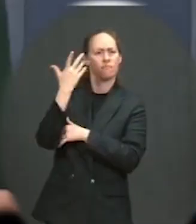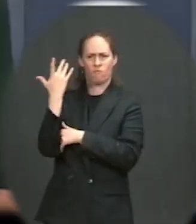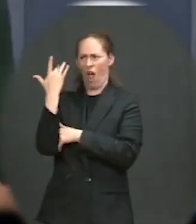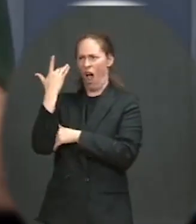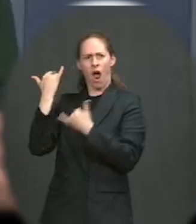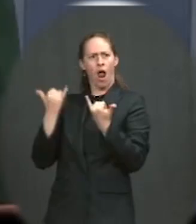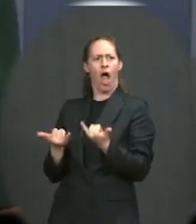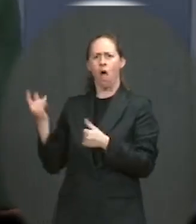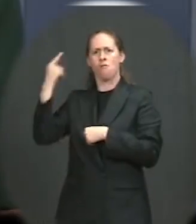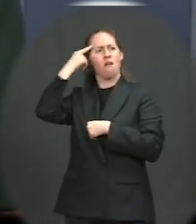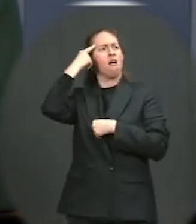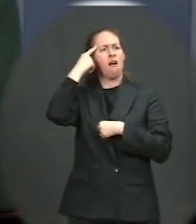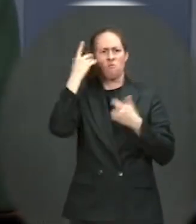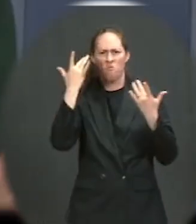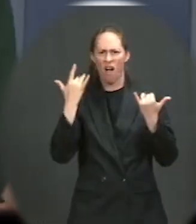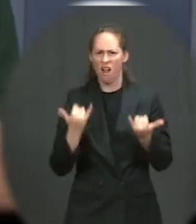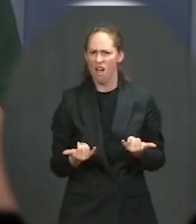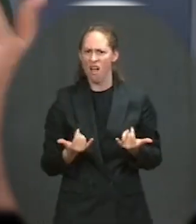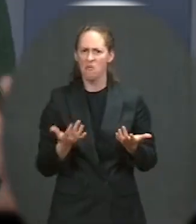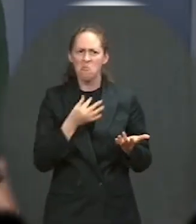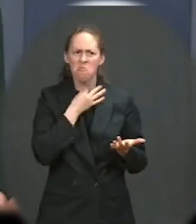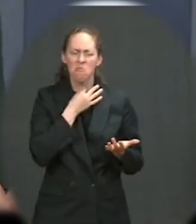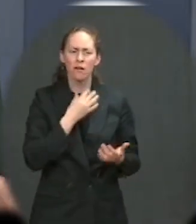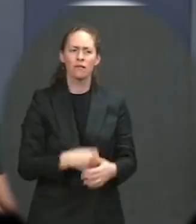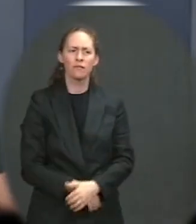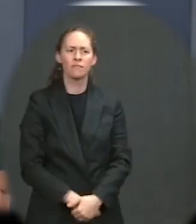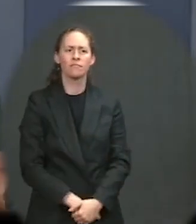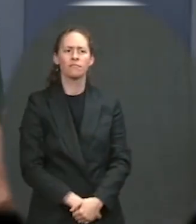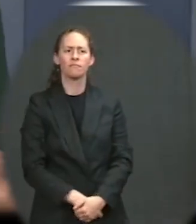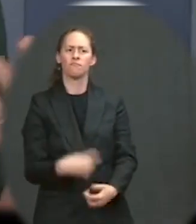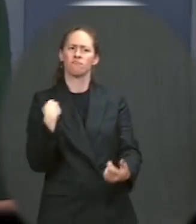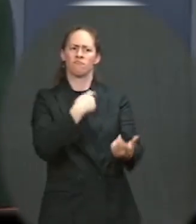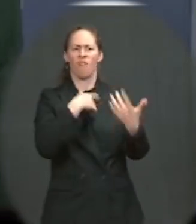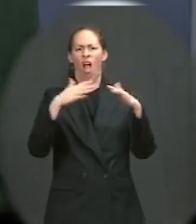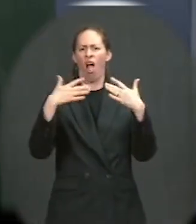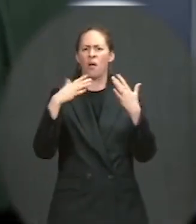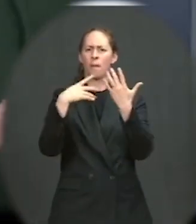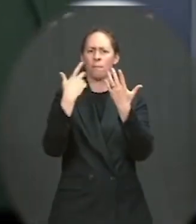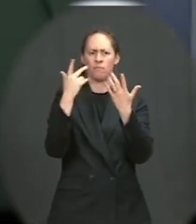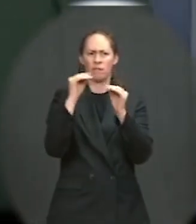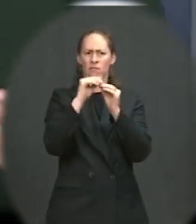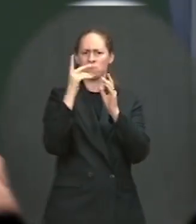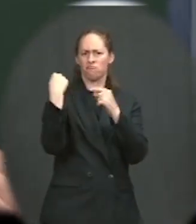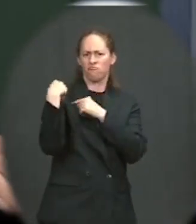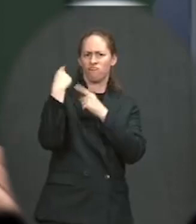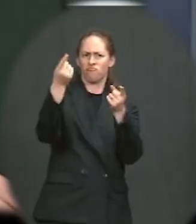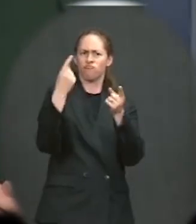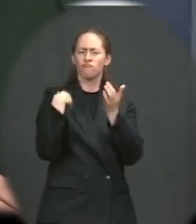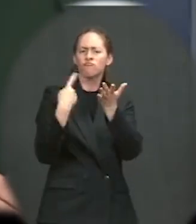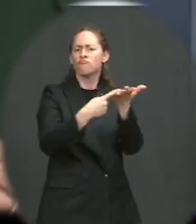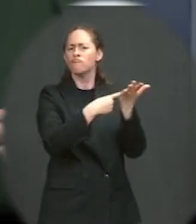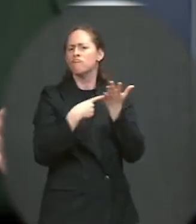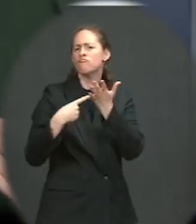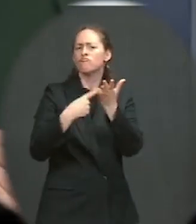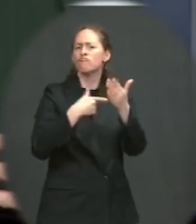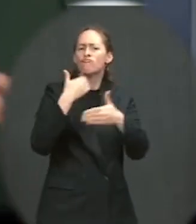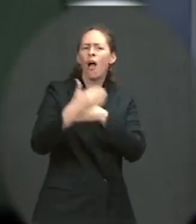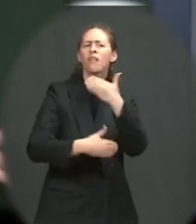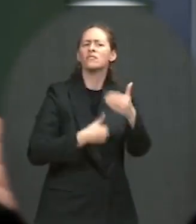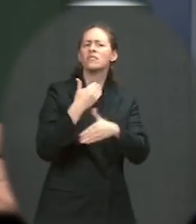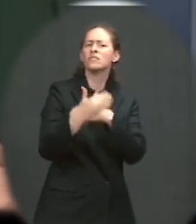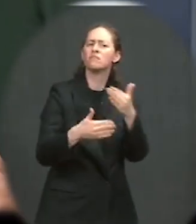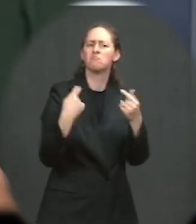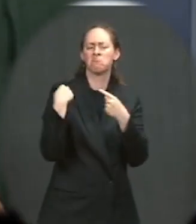Well, there's a policy process that has been underway for the last couple of weeks and months even. We've had a series of announcements, as you know,